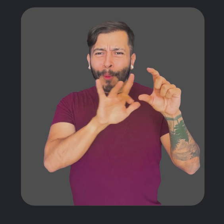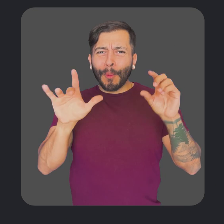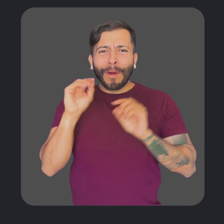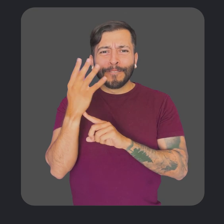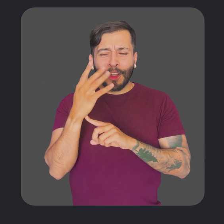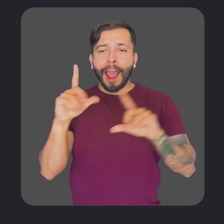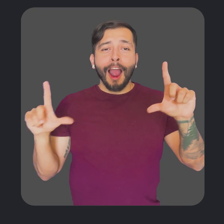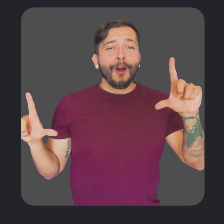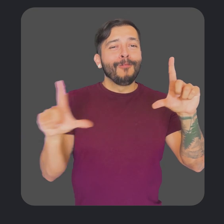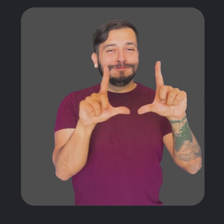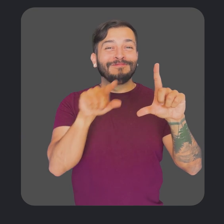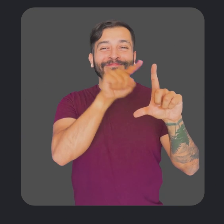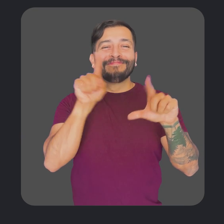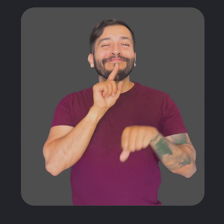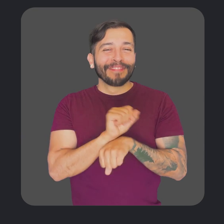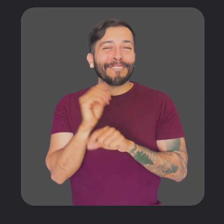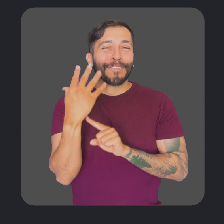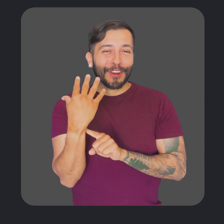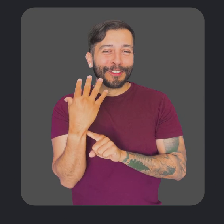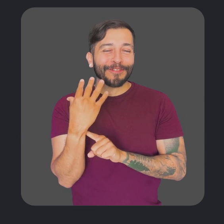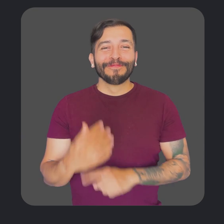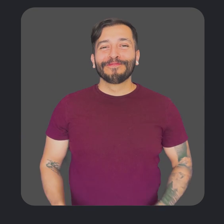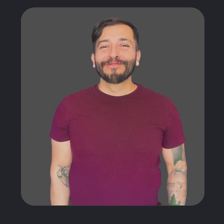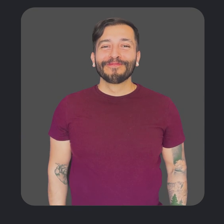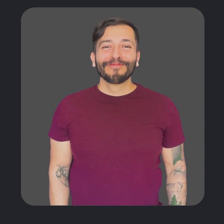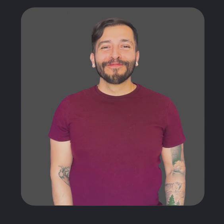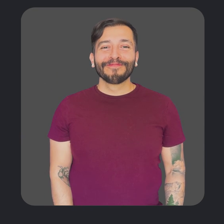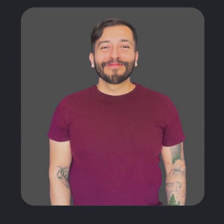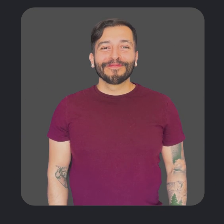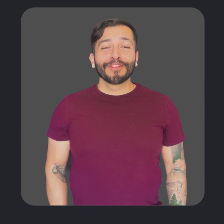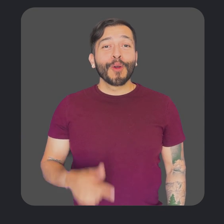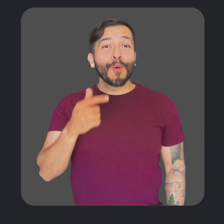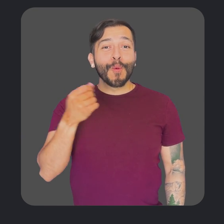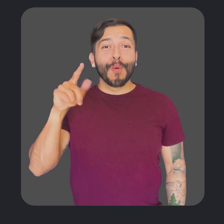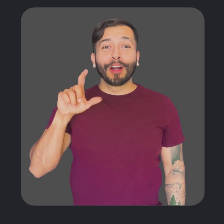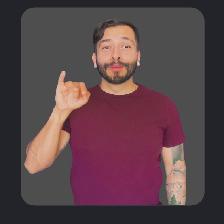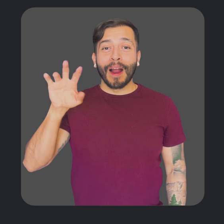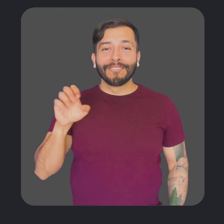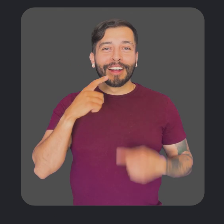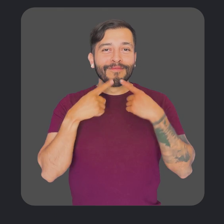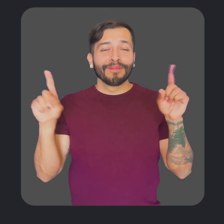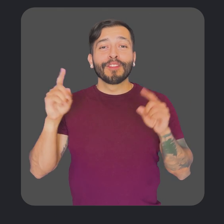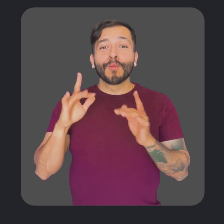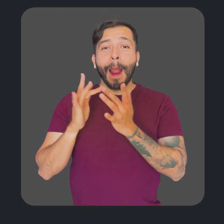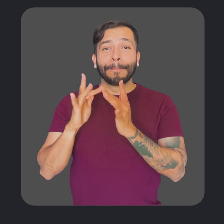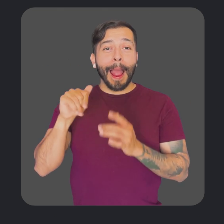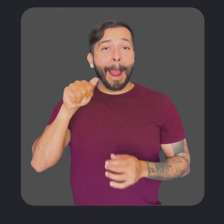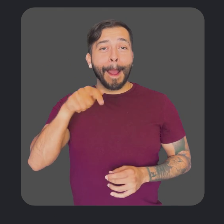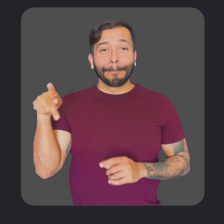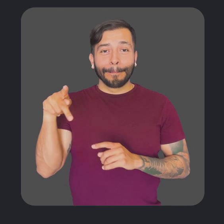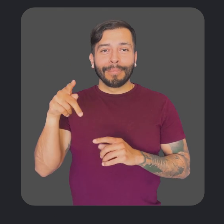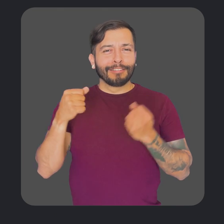screen clutter and see only participants with their video feeds shown. For Google Drive, we're excited to announce that